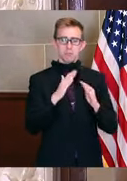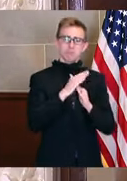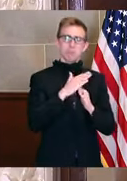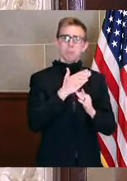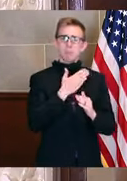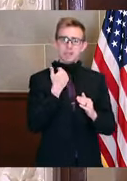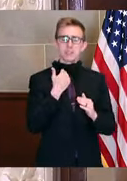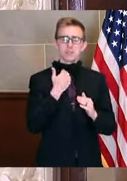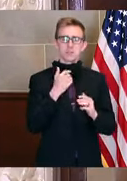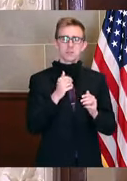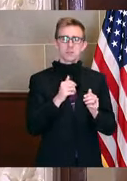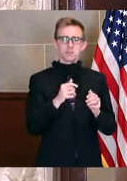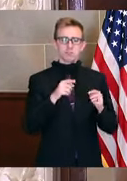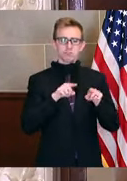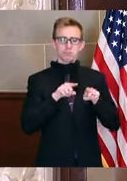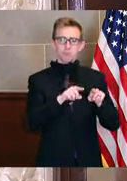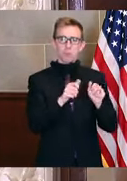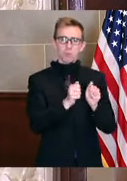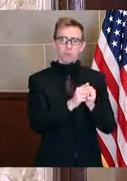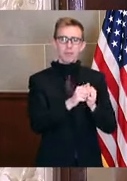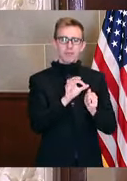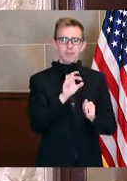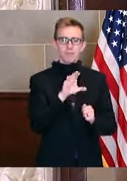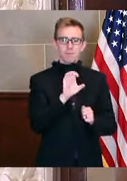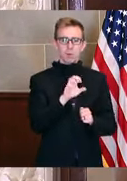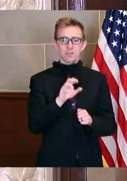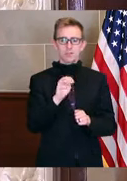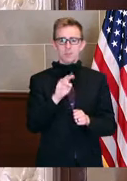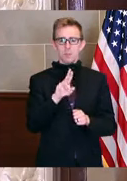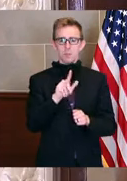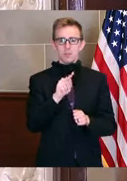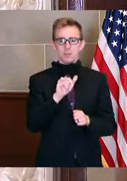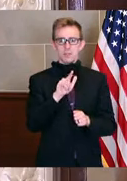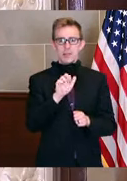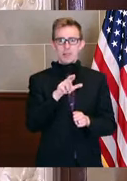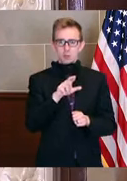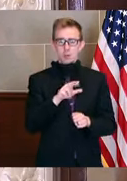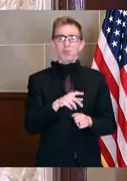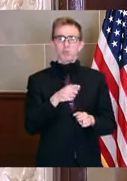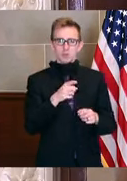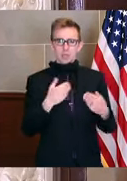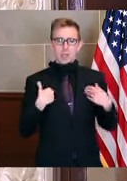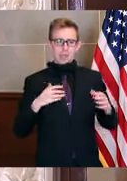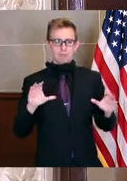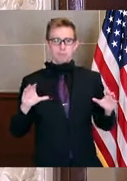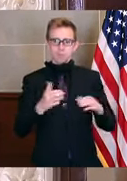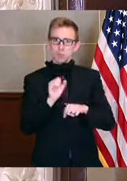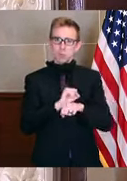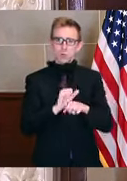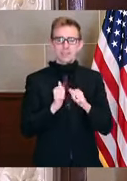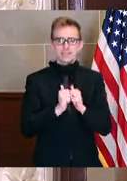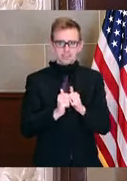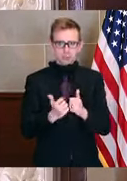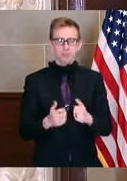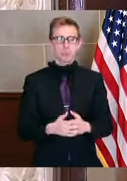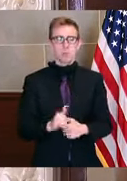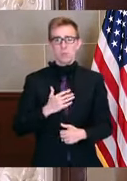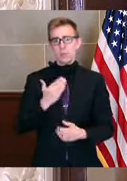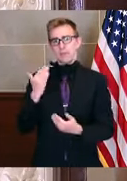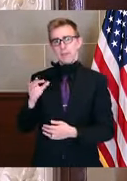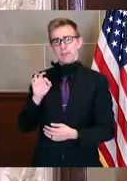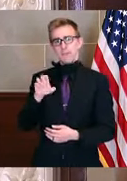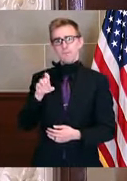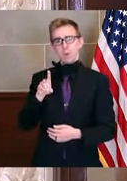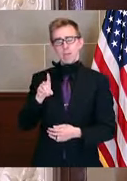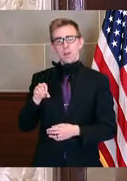multiplier, a military term. But we take our efforts and use it to multiply others. So we're incredibly appreciative to Fred in St. Louis City, to